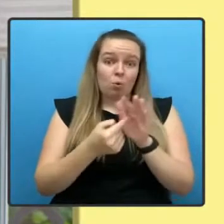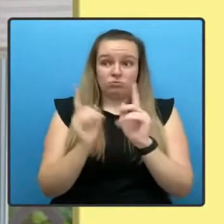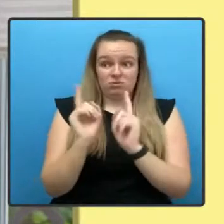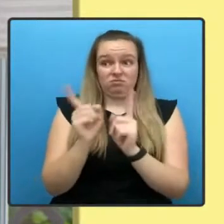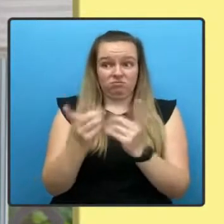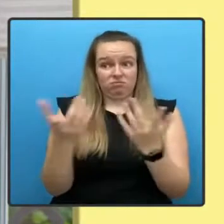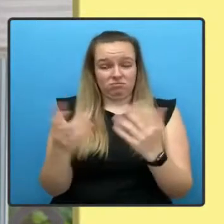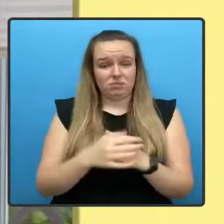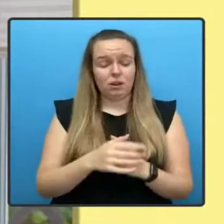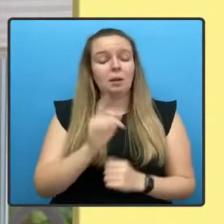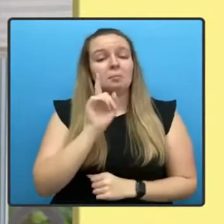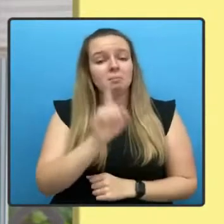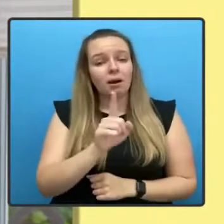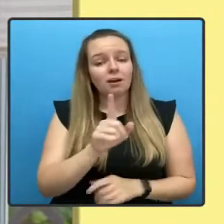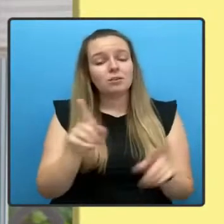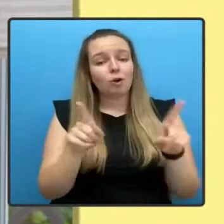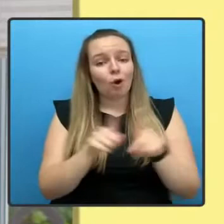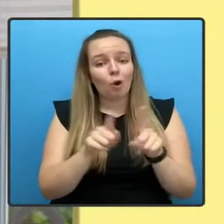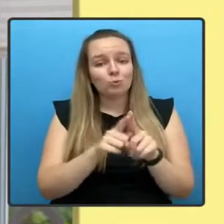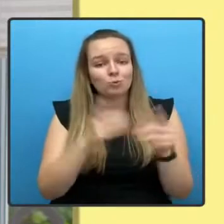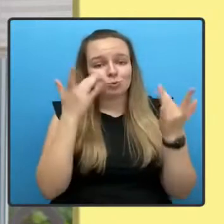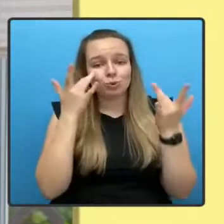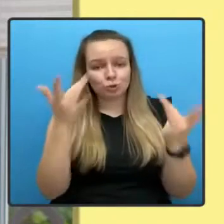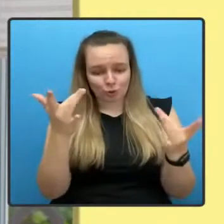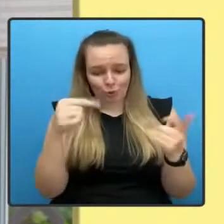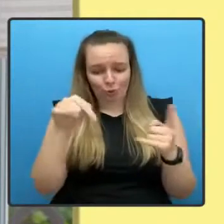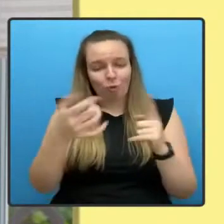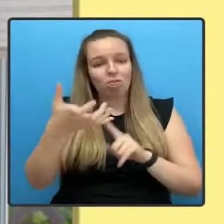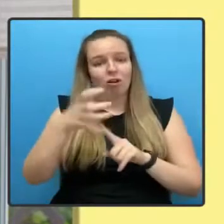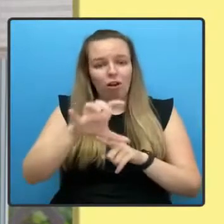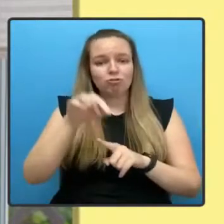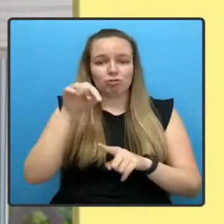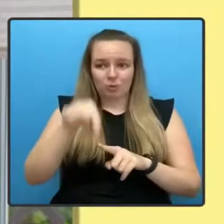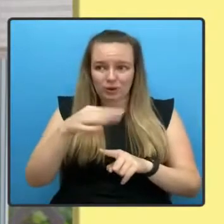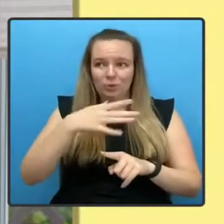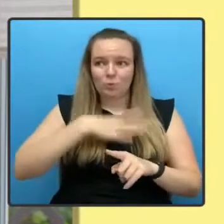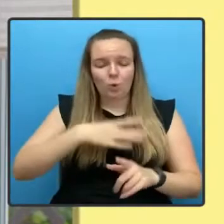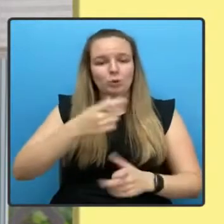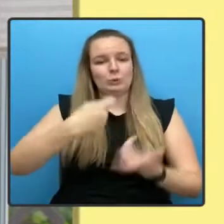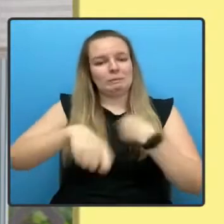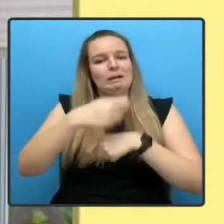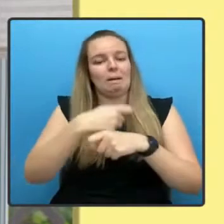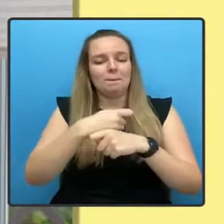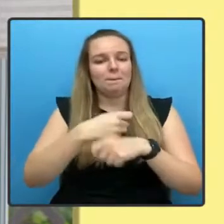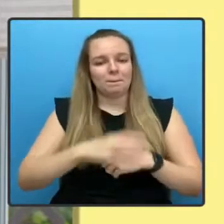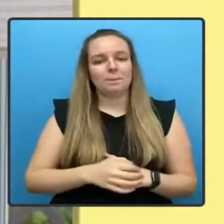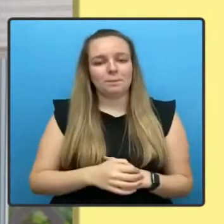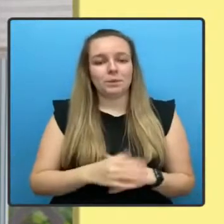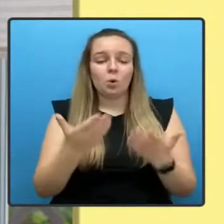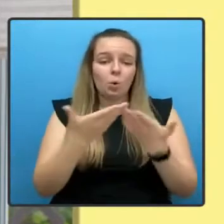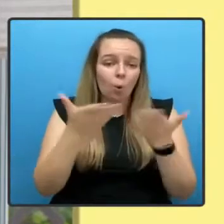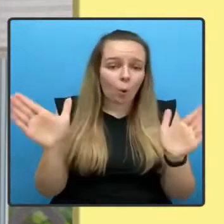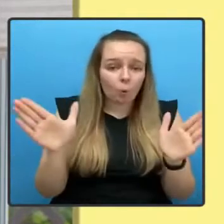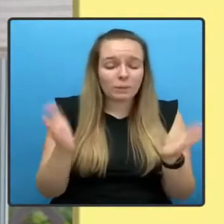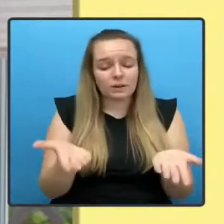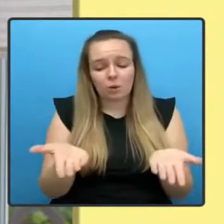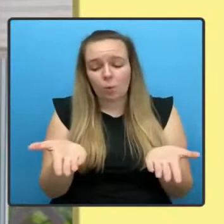also a symbol of the country we are seeking to build. Open, welcoming, diverse.